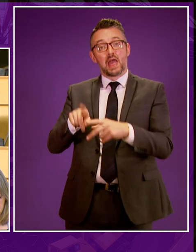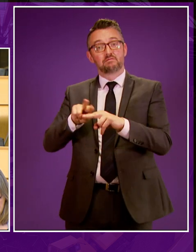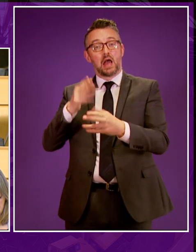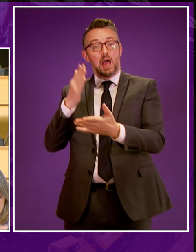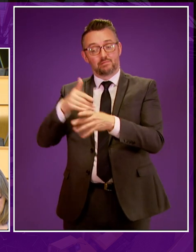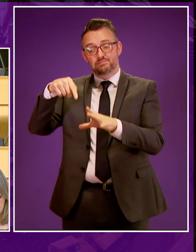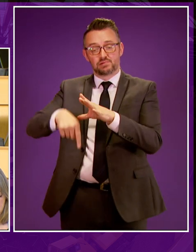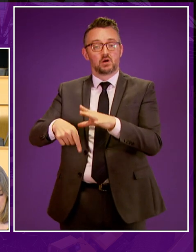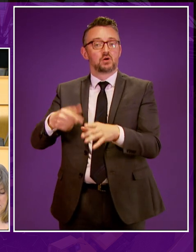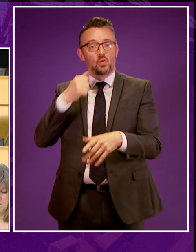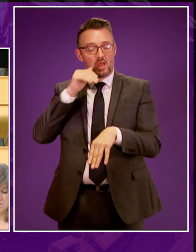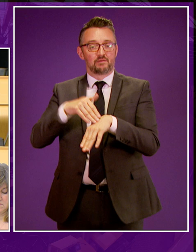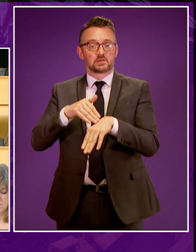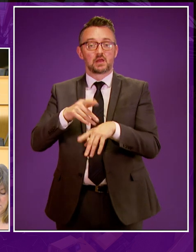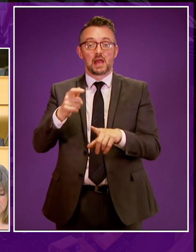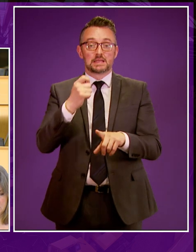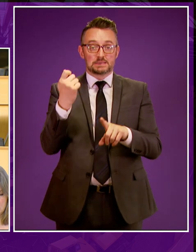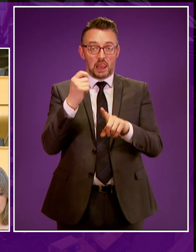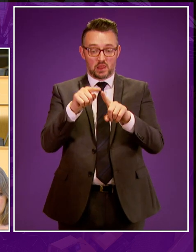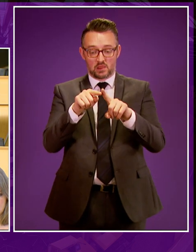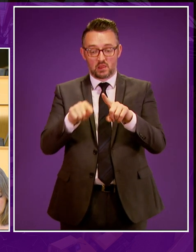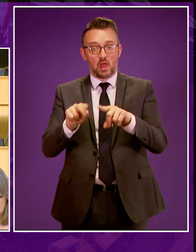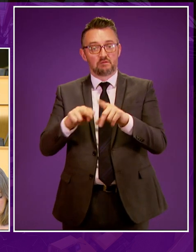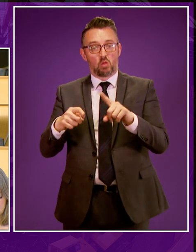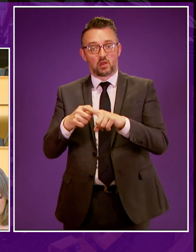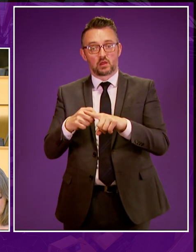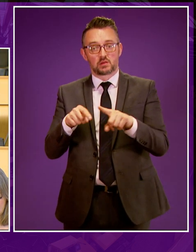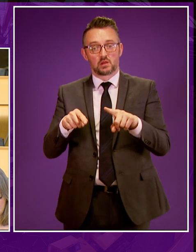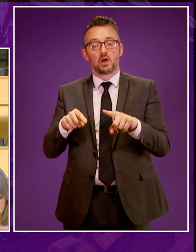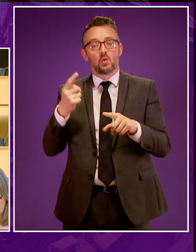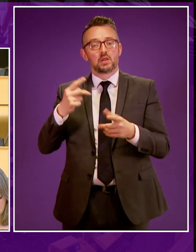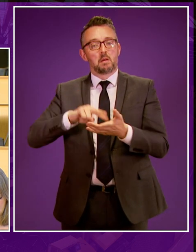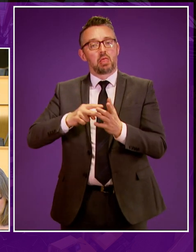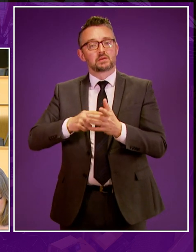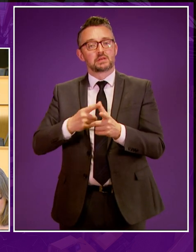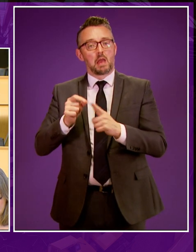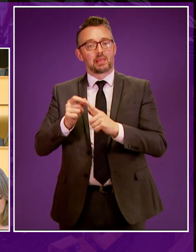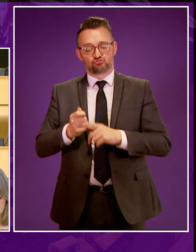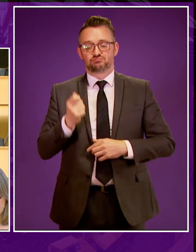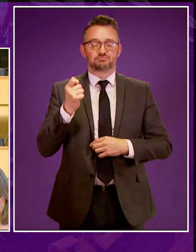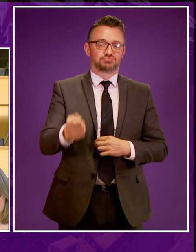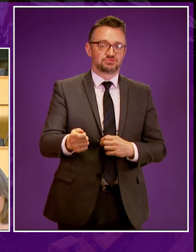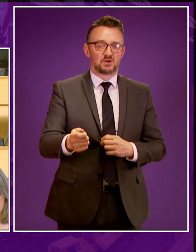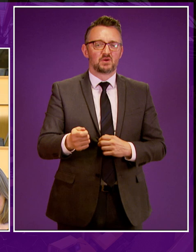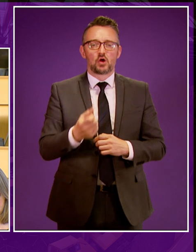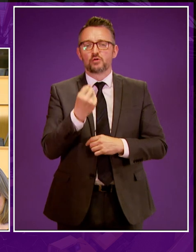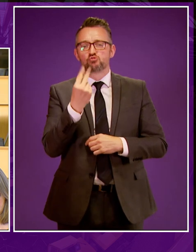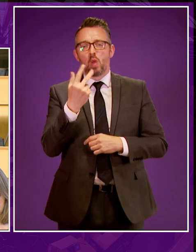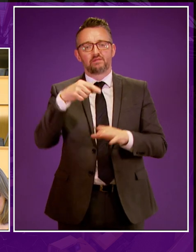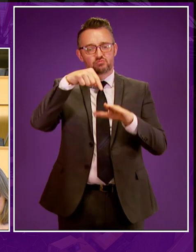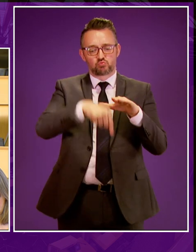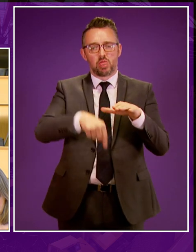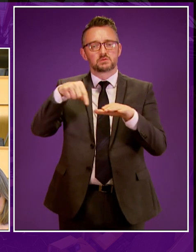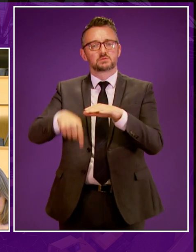be. In 2012, between Stirling and Falkirk, a coal bed methane planning application was submitted for just a couple of dozen wells,